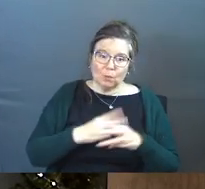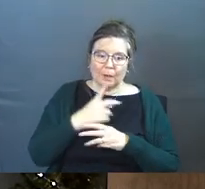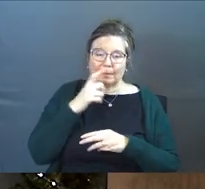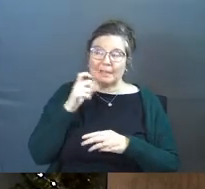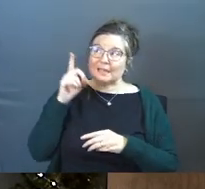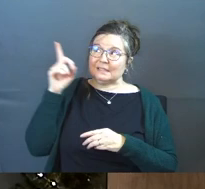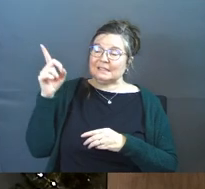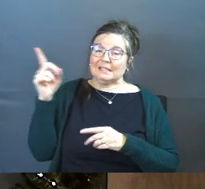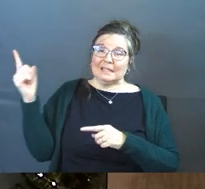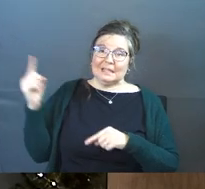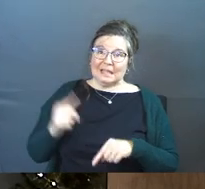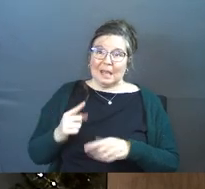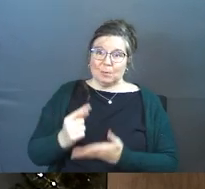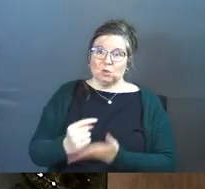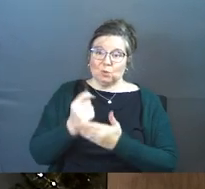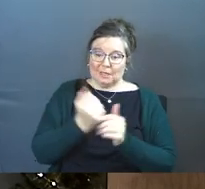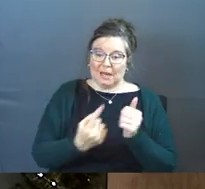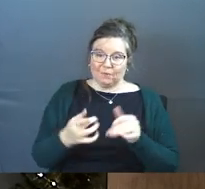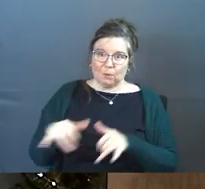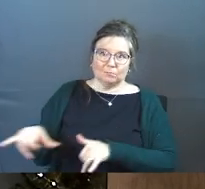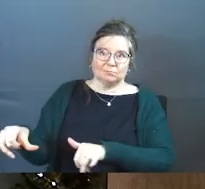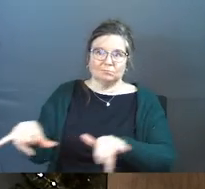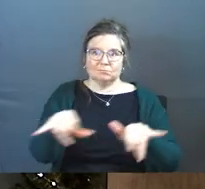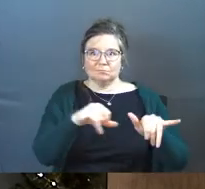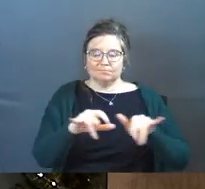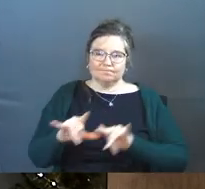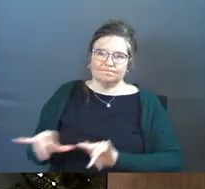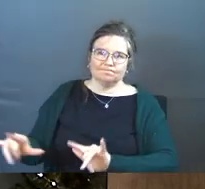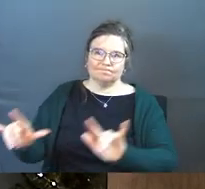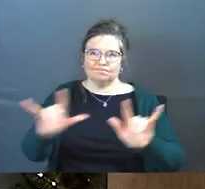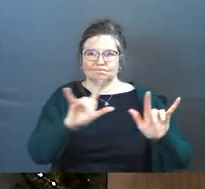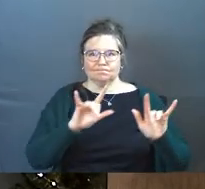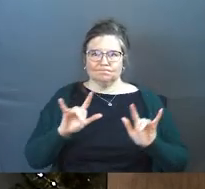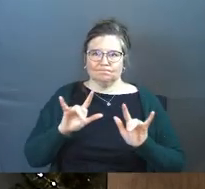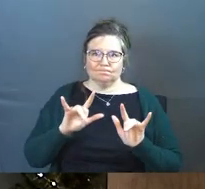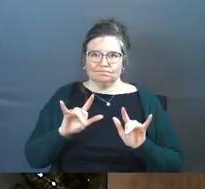Because he came and treated everybody the way they were supposed to be treated.